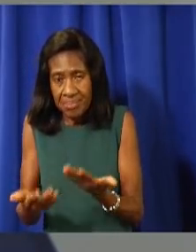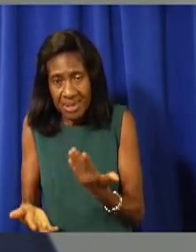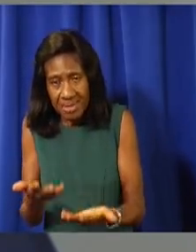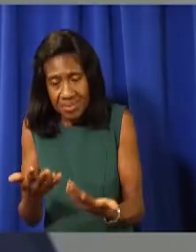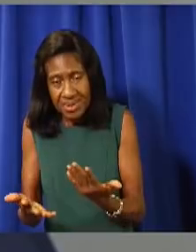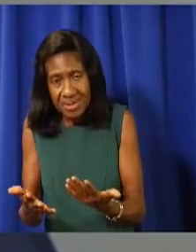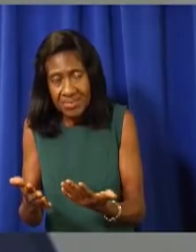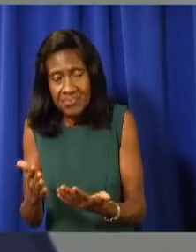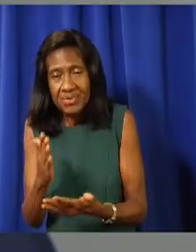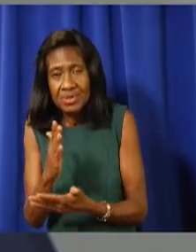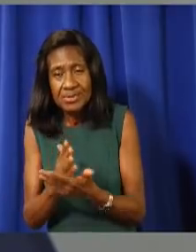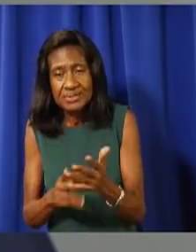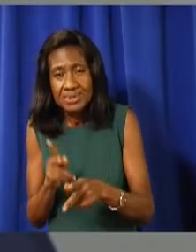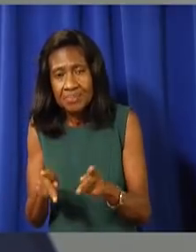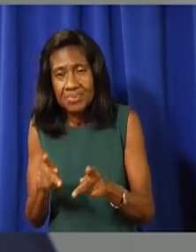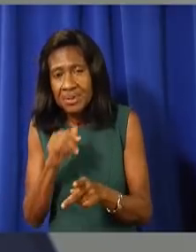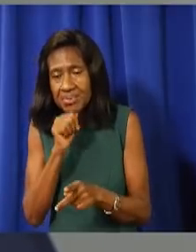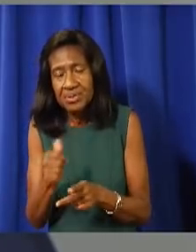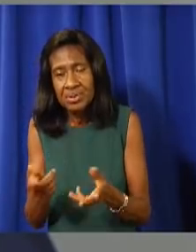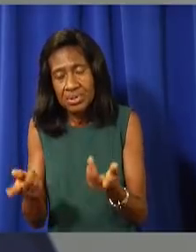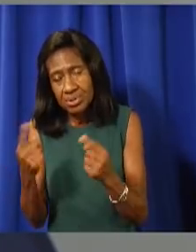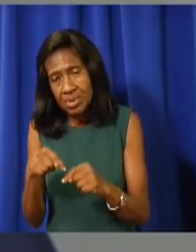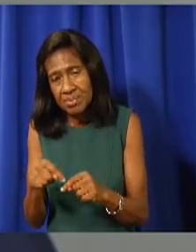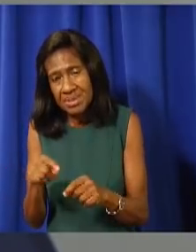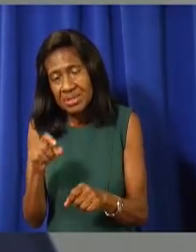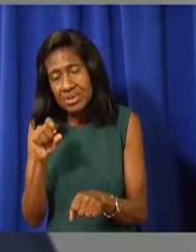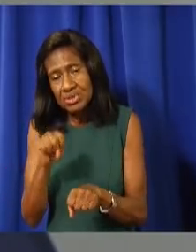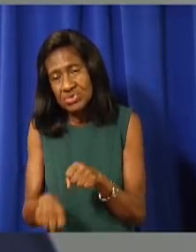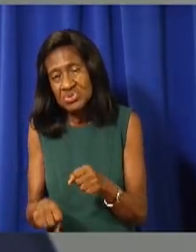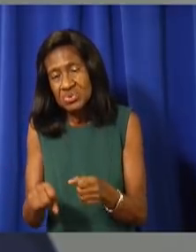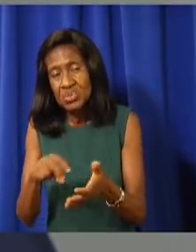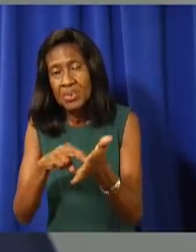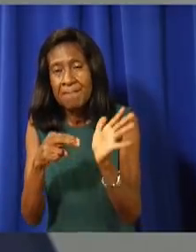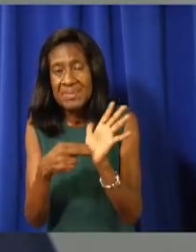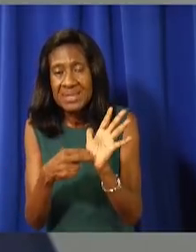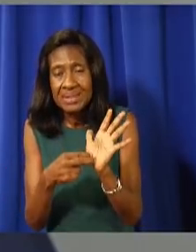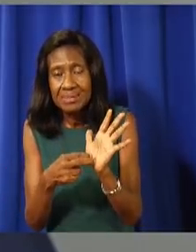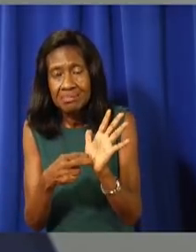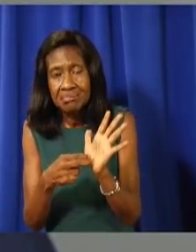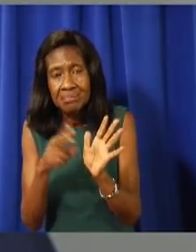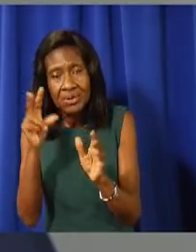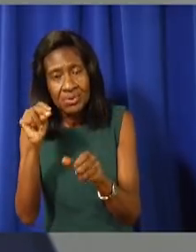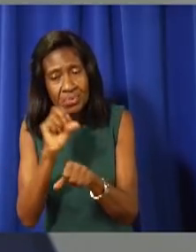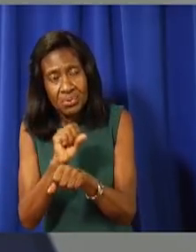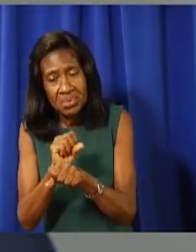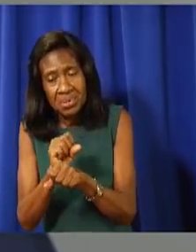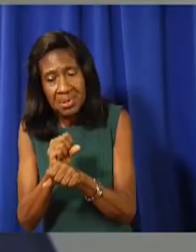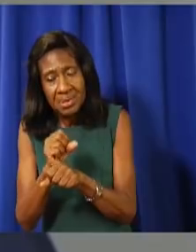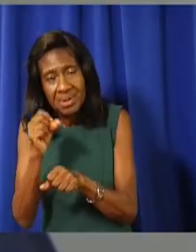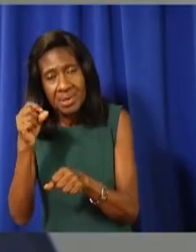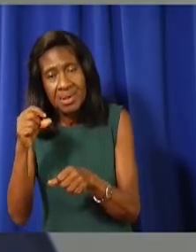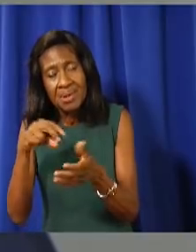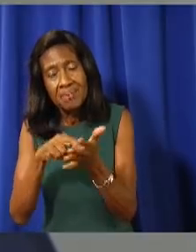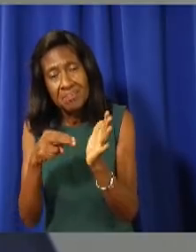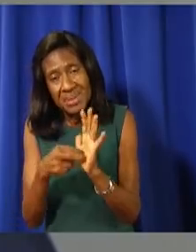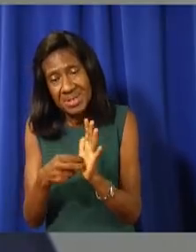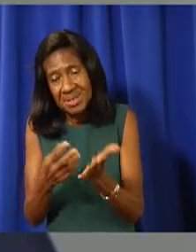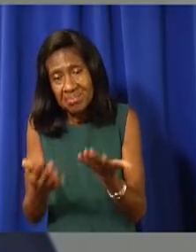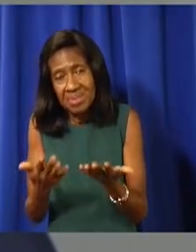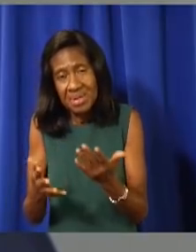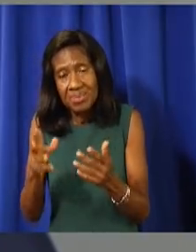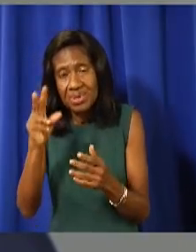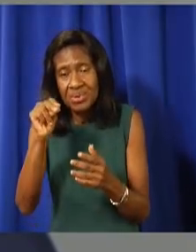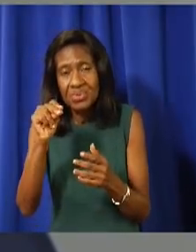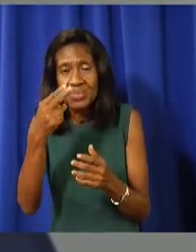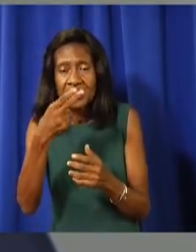means no work. That means the hiring plans that we had for labor, for hiring Caymanians back in the hotel, will not happen. And there's costs